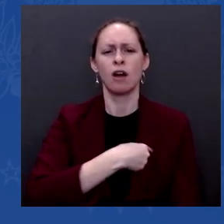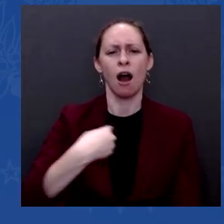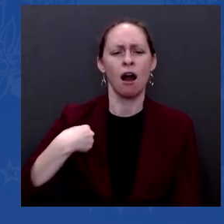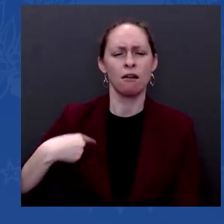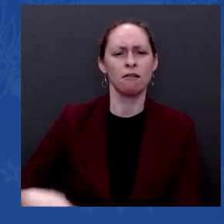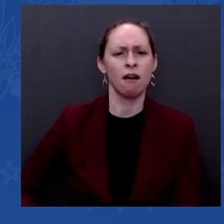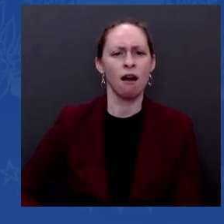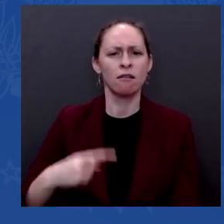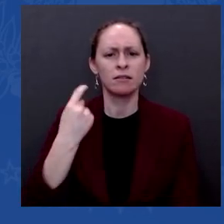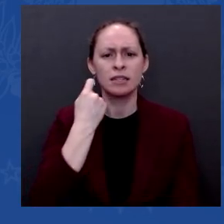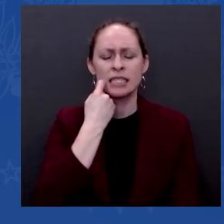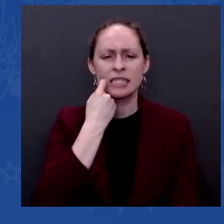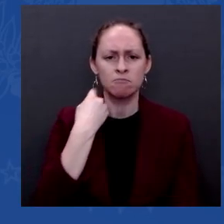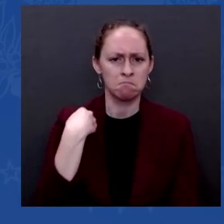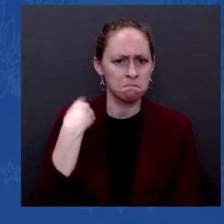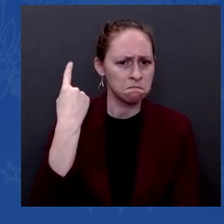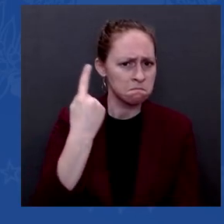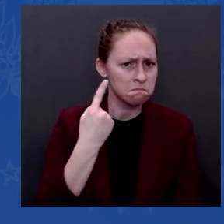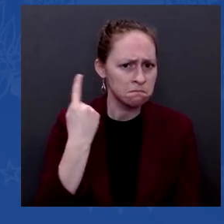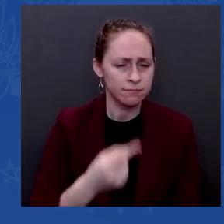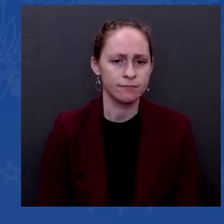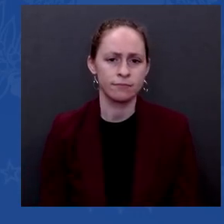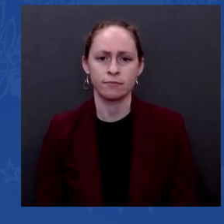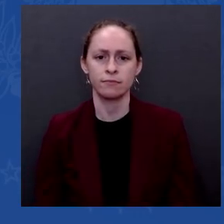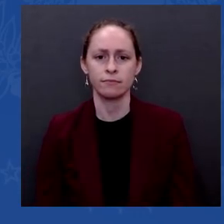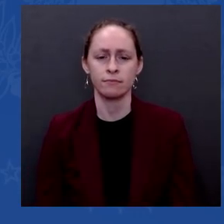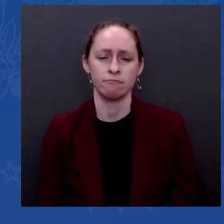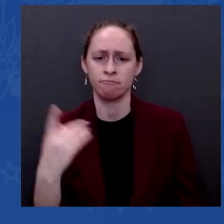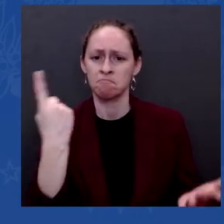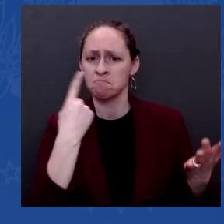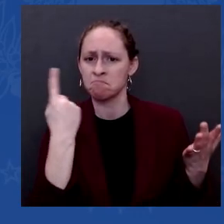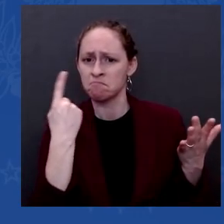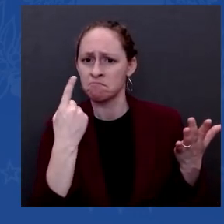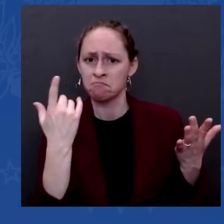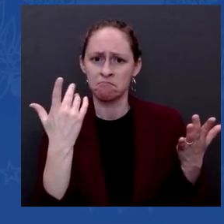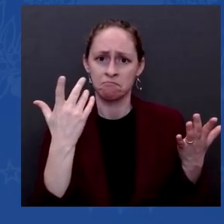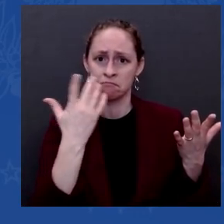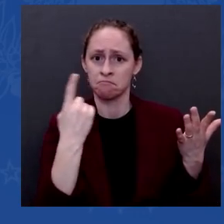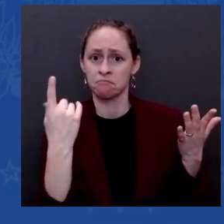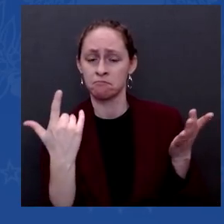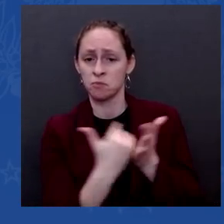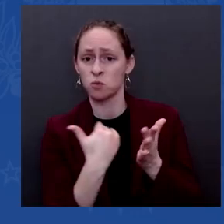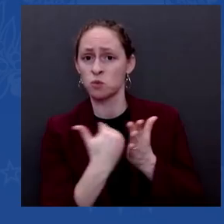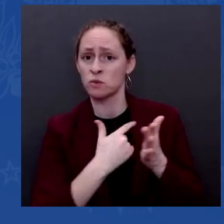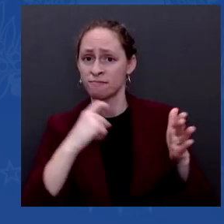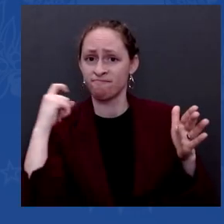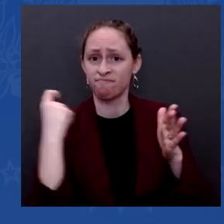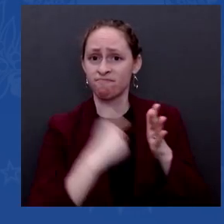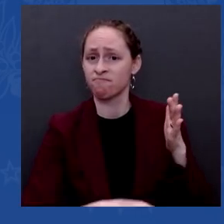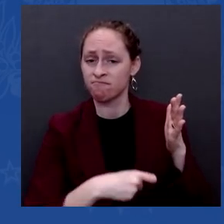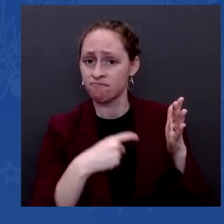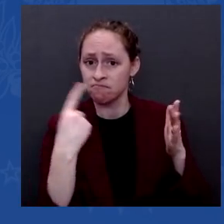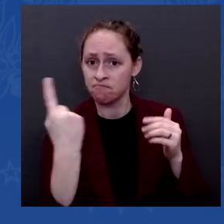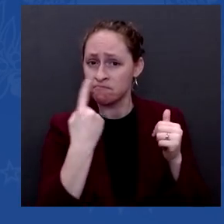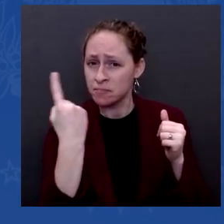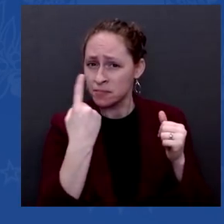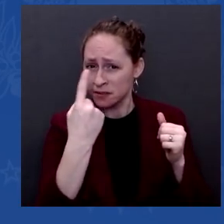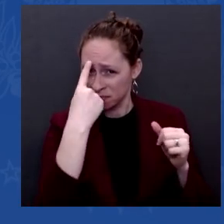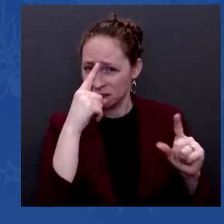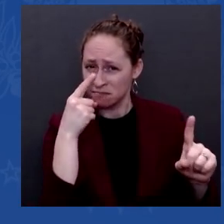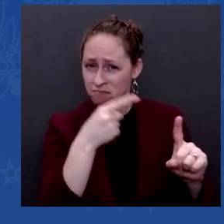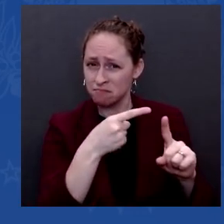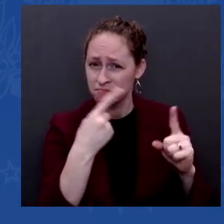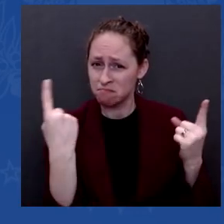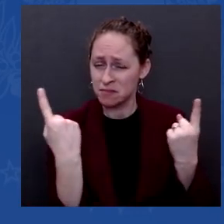is there a need for China to make due on some of its commitments in the phase one agreement? Some business